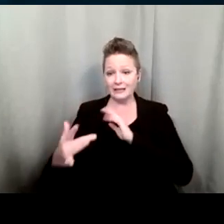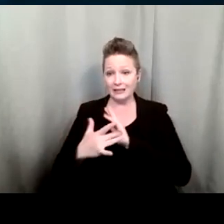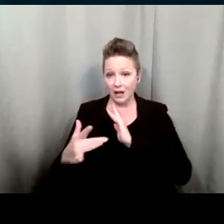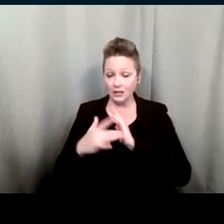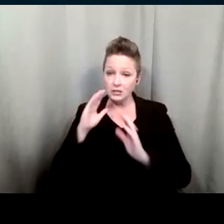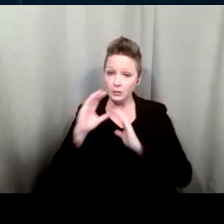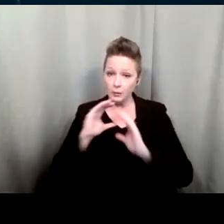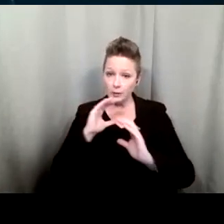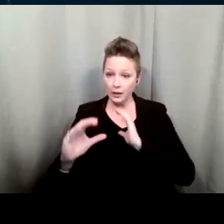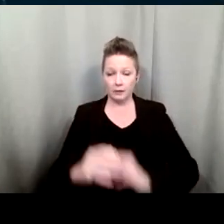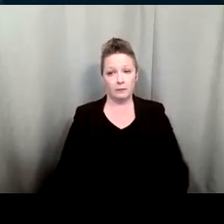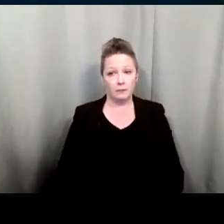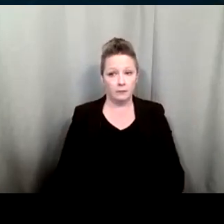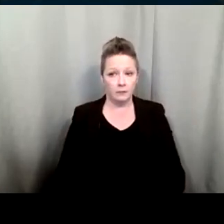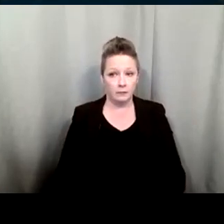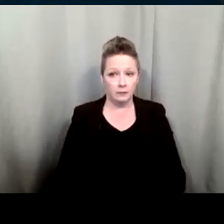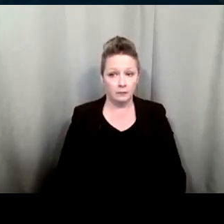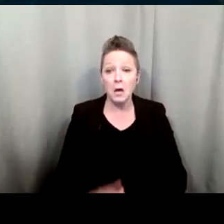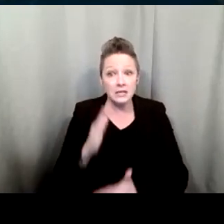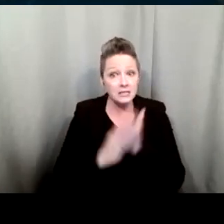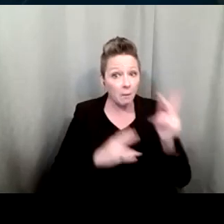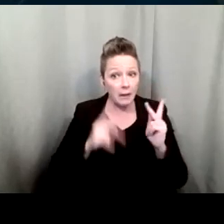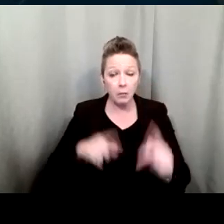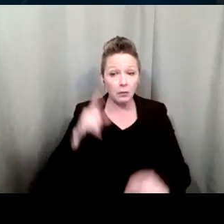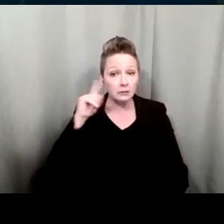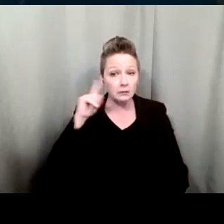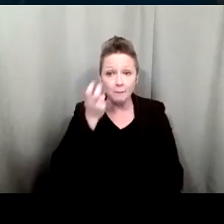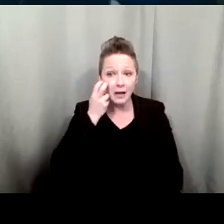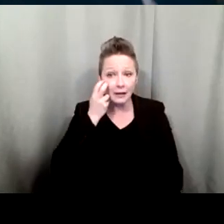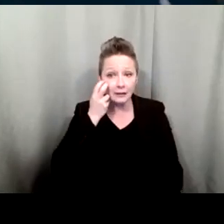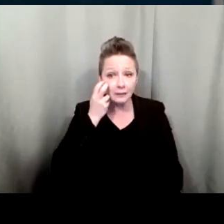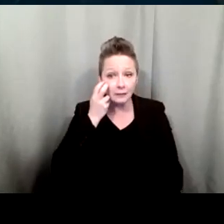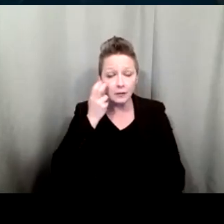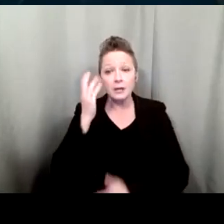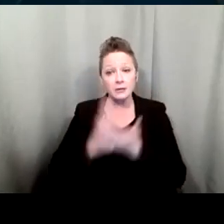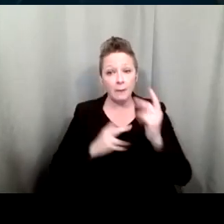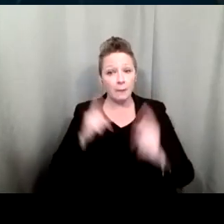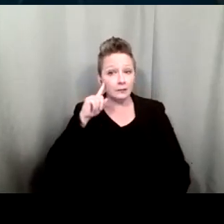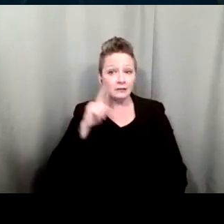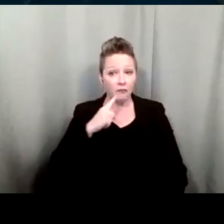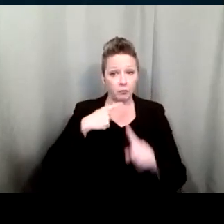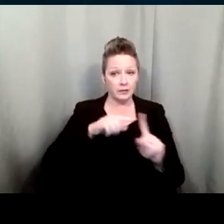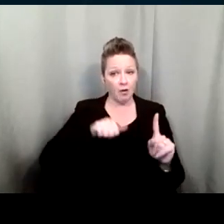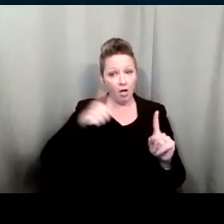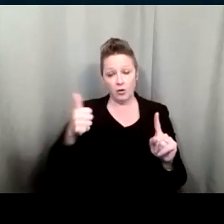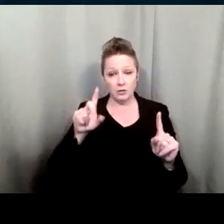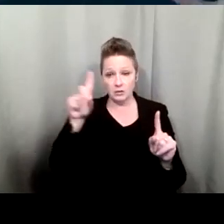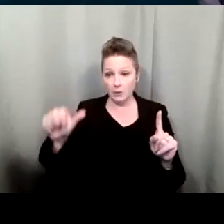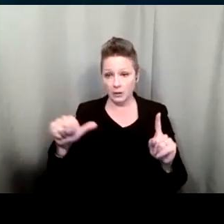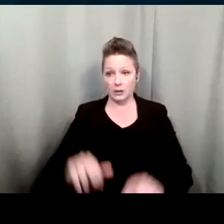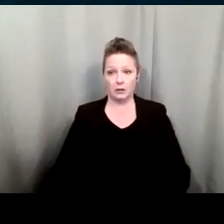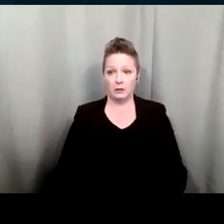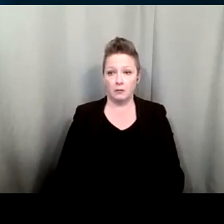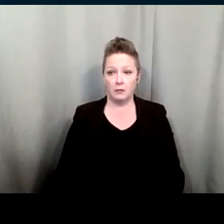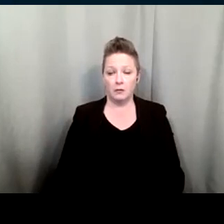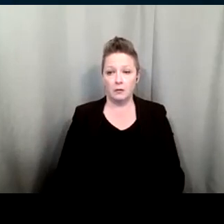some people are deaf blind some people are deaf and have other disabilities some deaf people